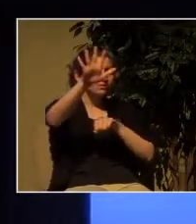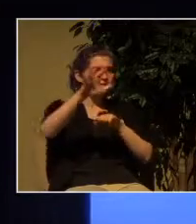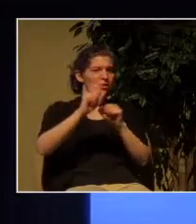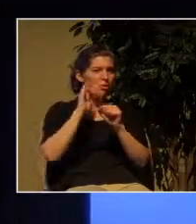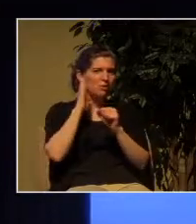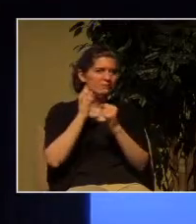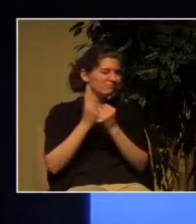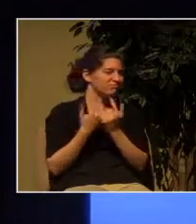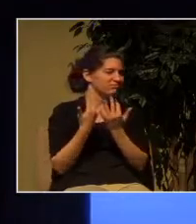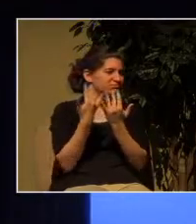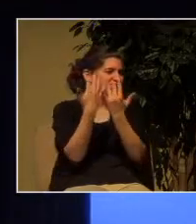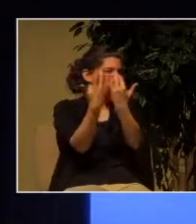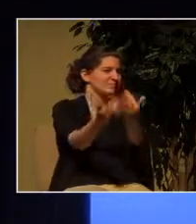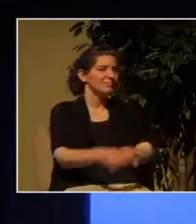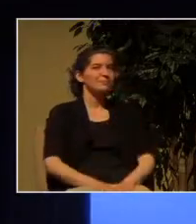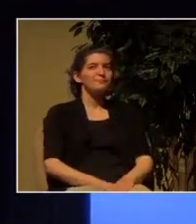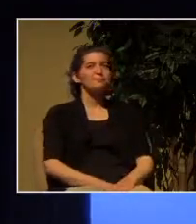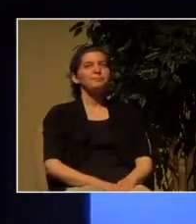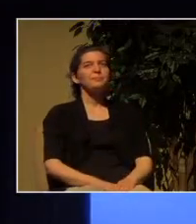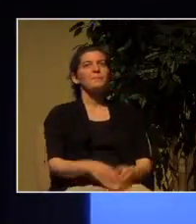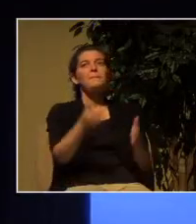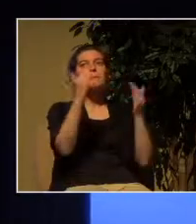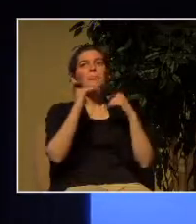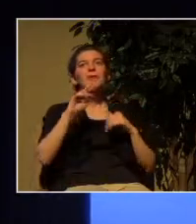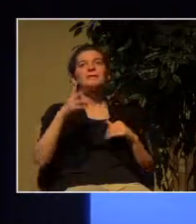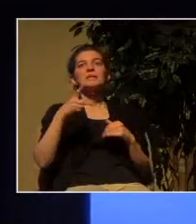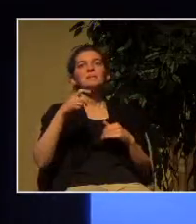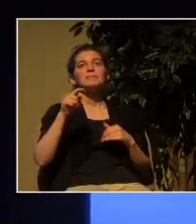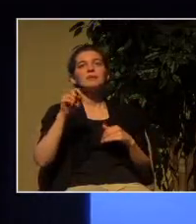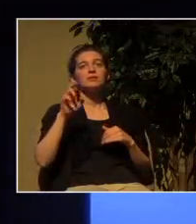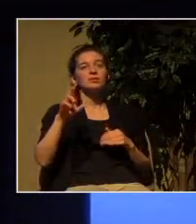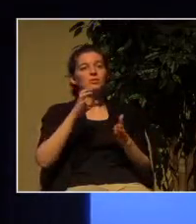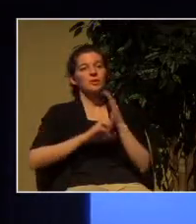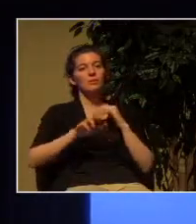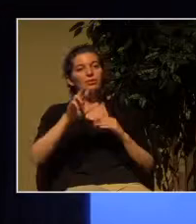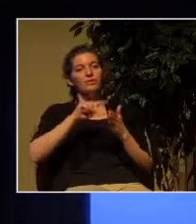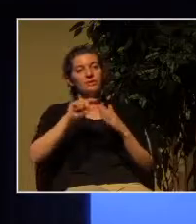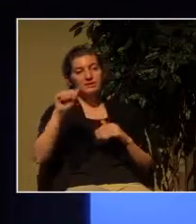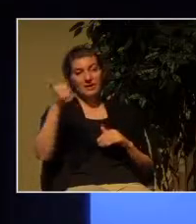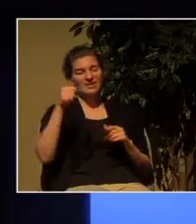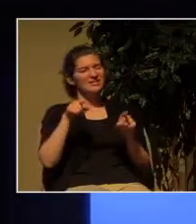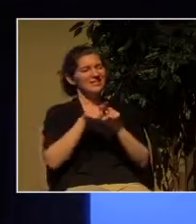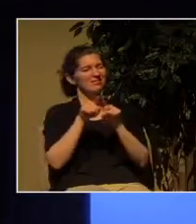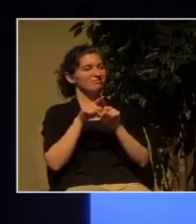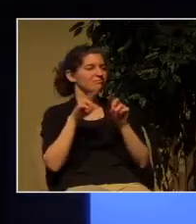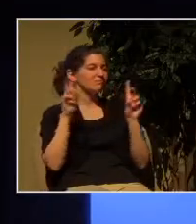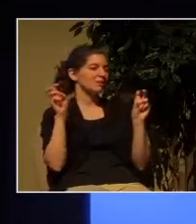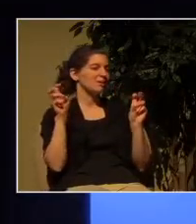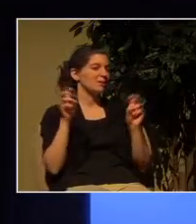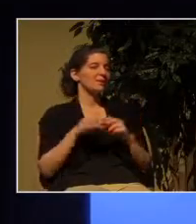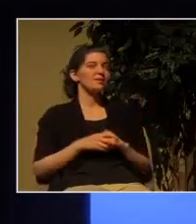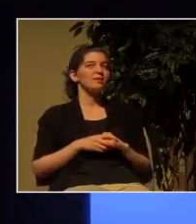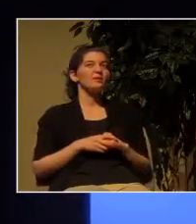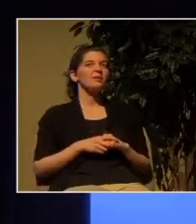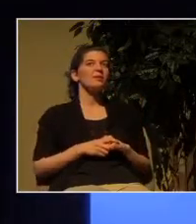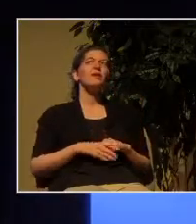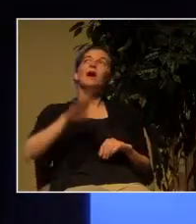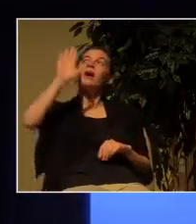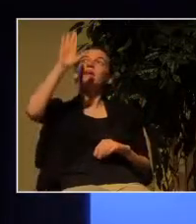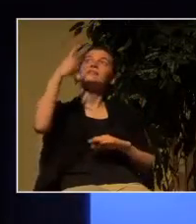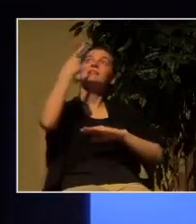the next verse 2 Peter 3 10 the day of the Lord will come like a thief